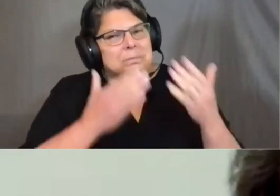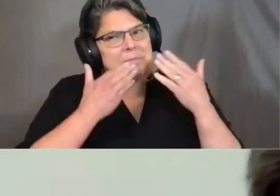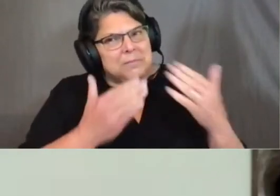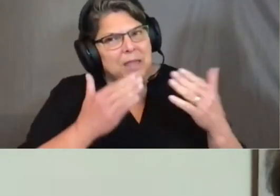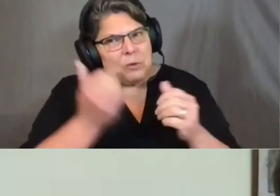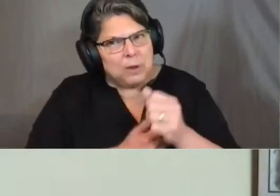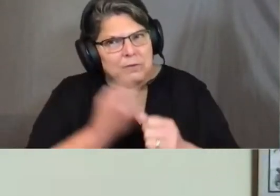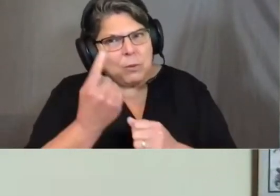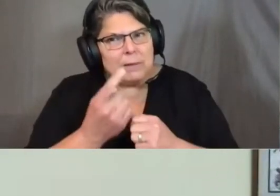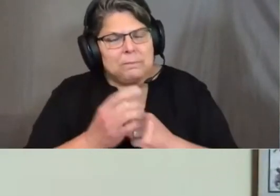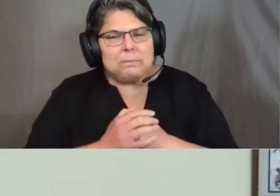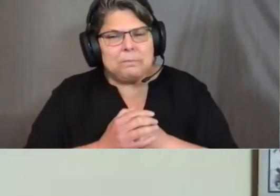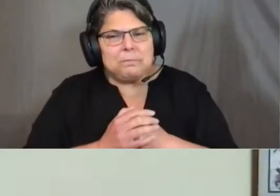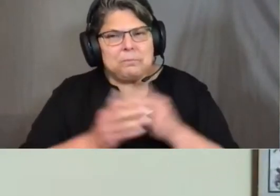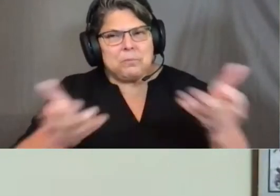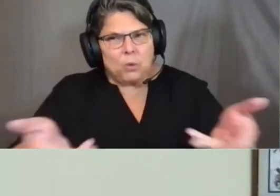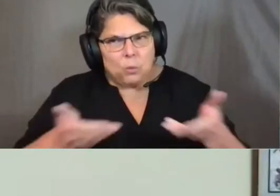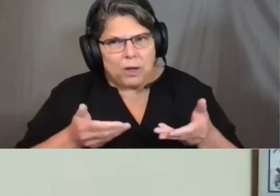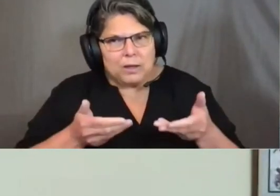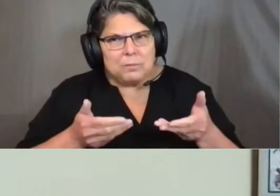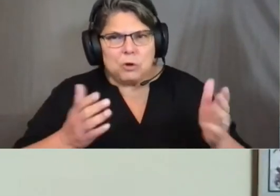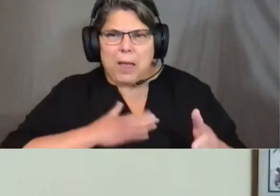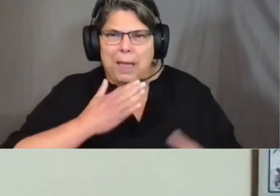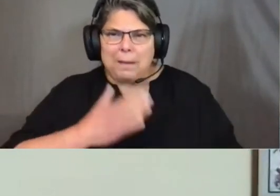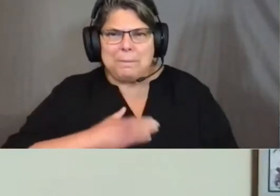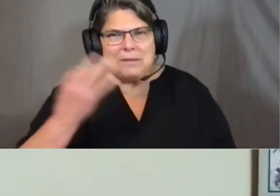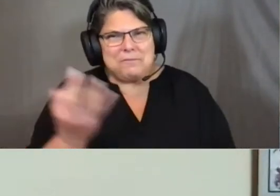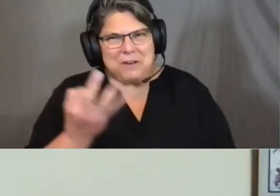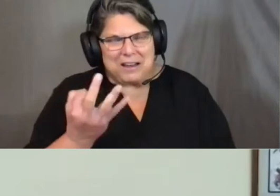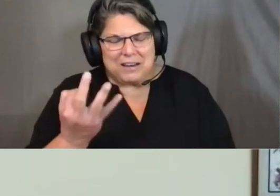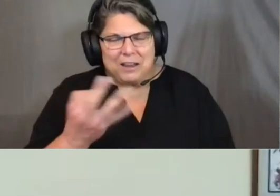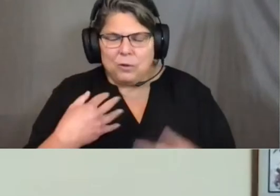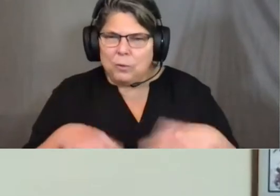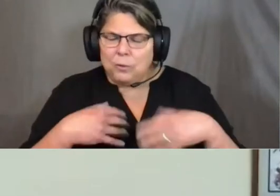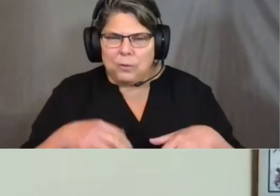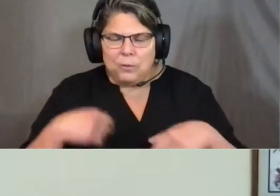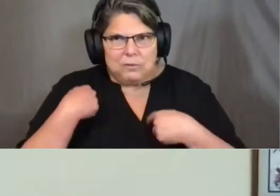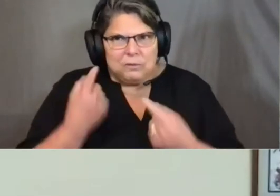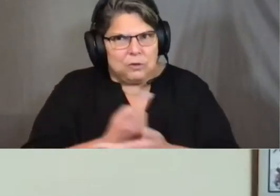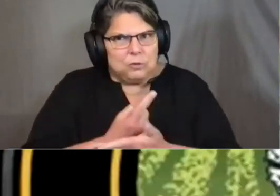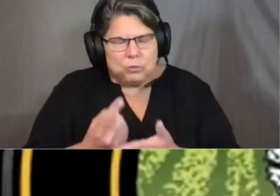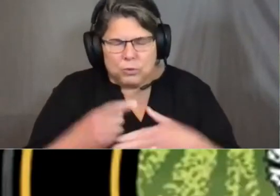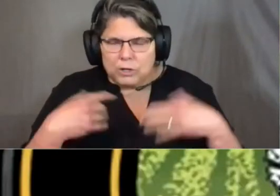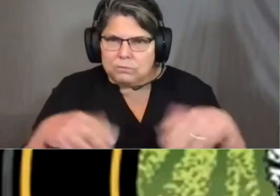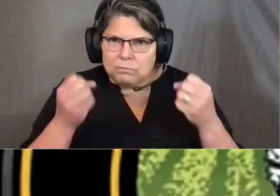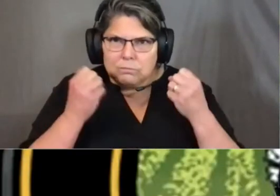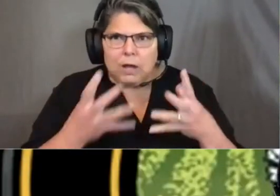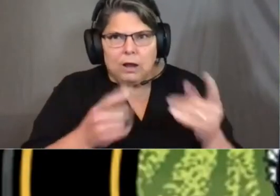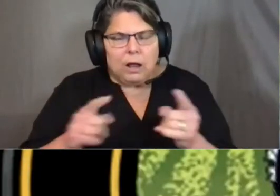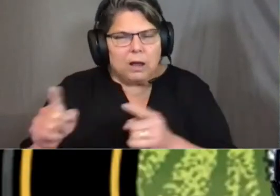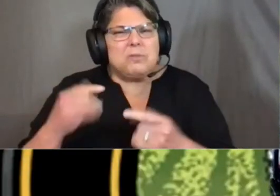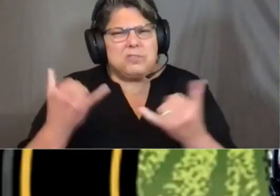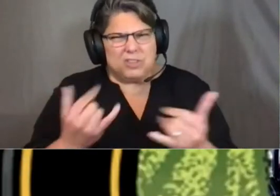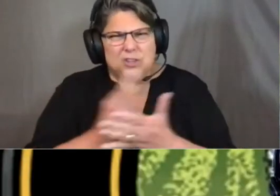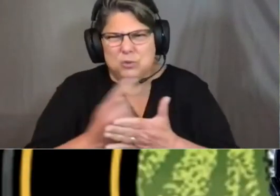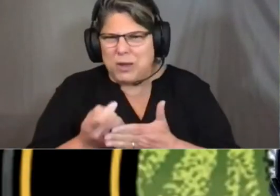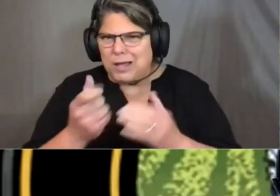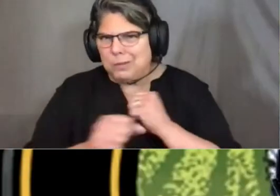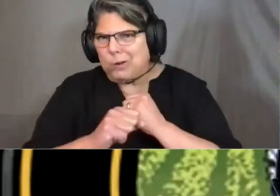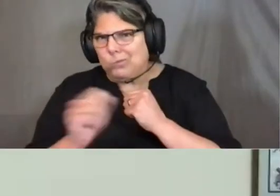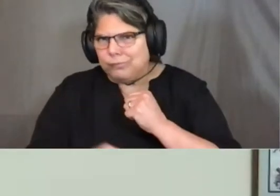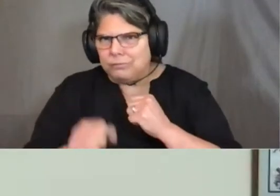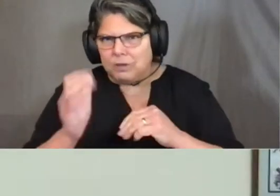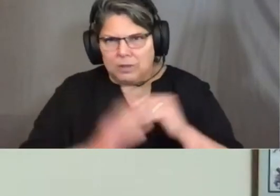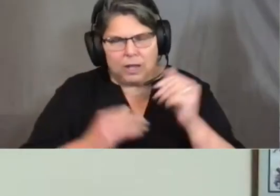and welcome to Happy Friday. A lot has happened this week, so this week's will be a little longer than usual. Before I